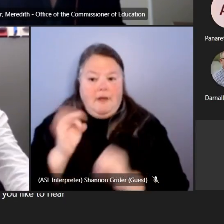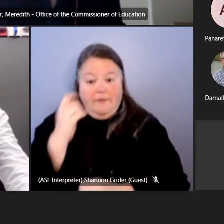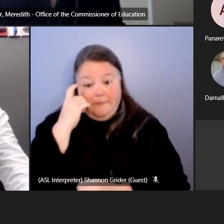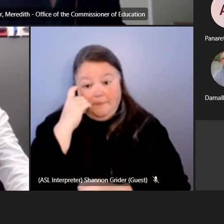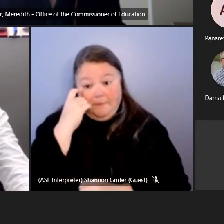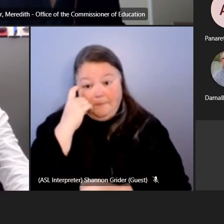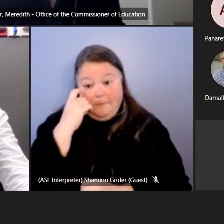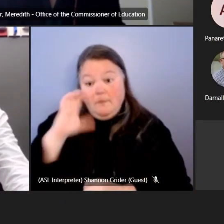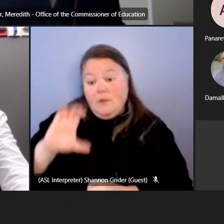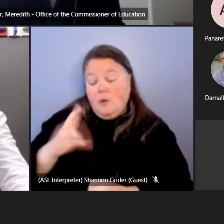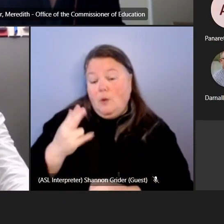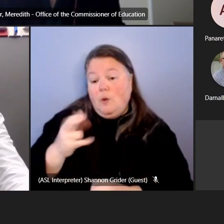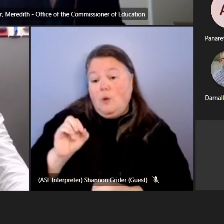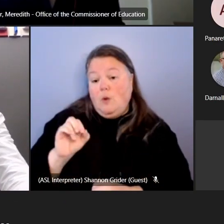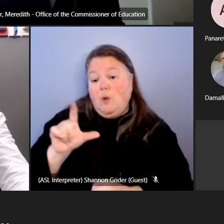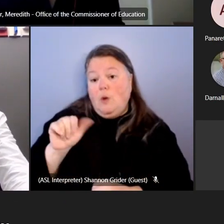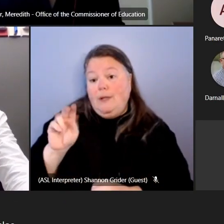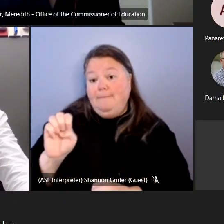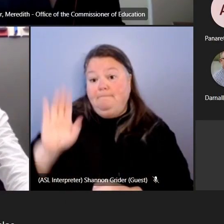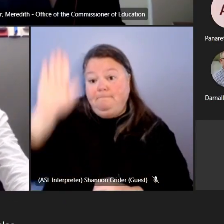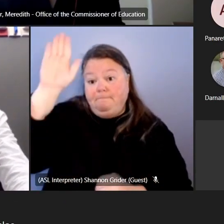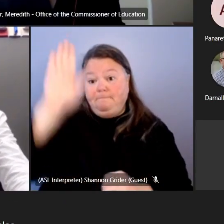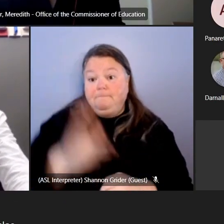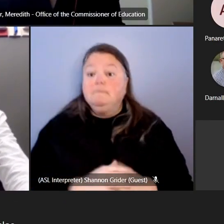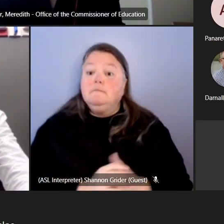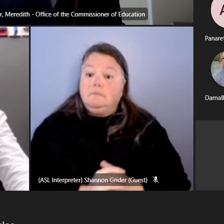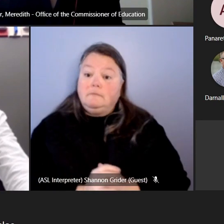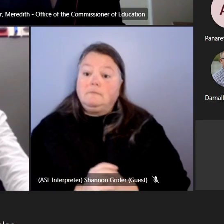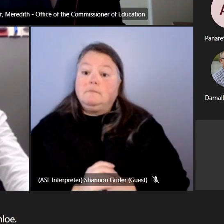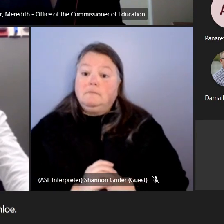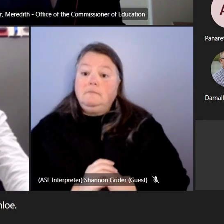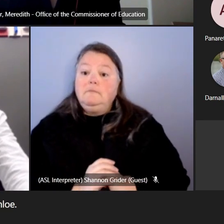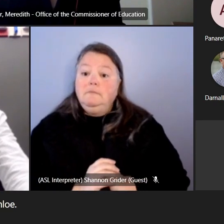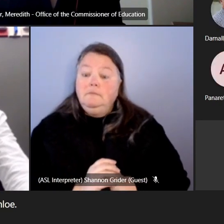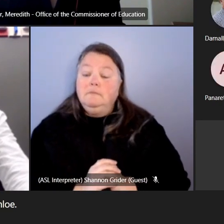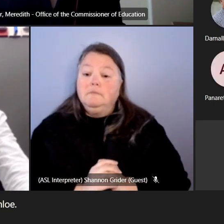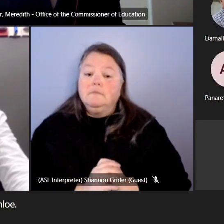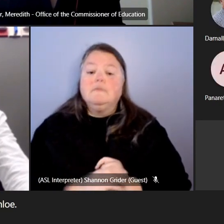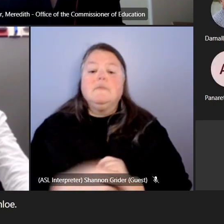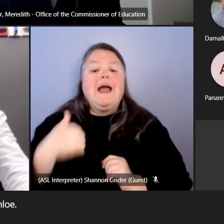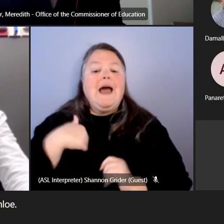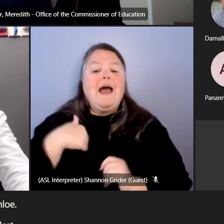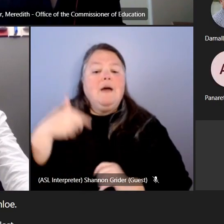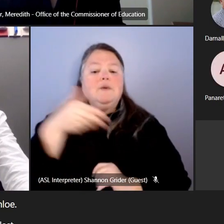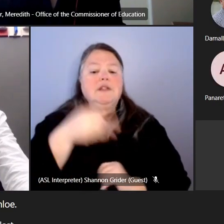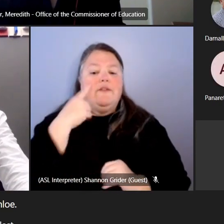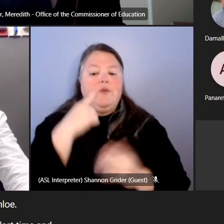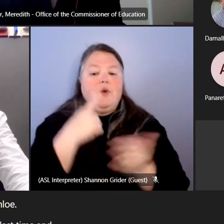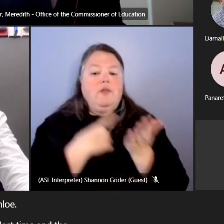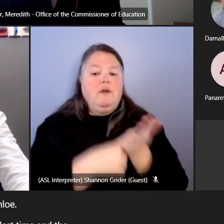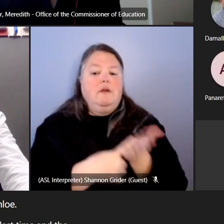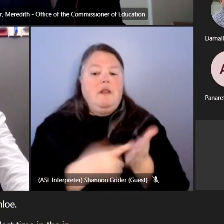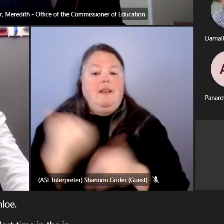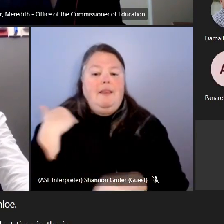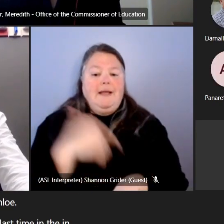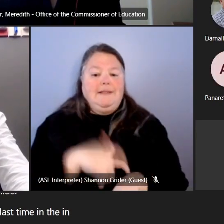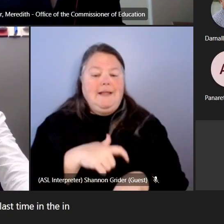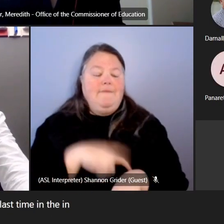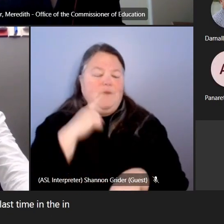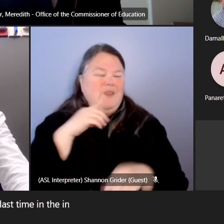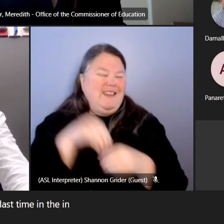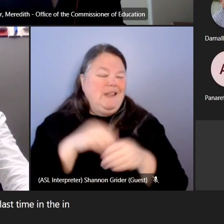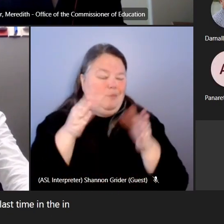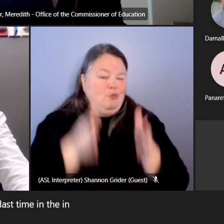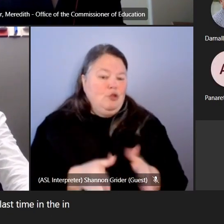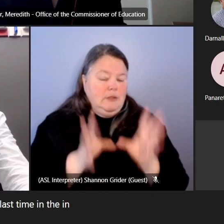chloe has her hand up go ahead chloe hey so i was there for the conversation last time in the in-person meeting where we talked